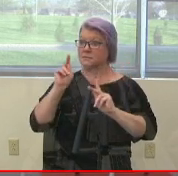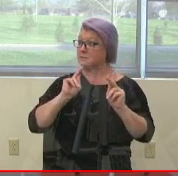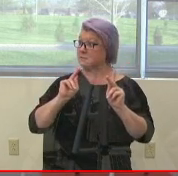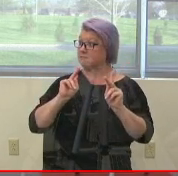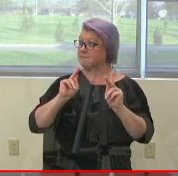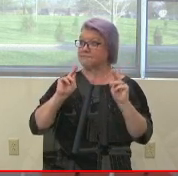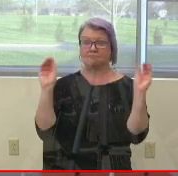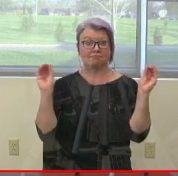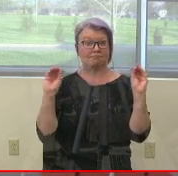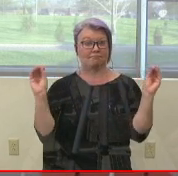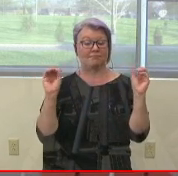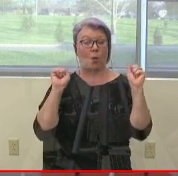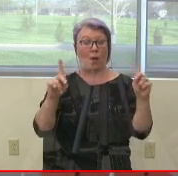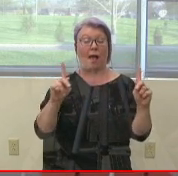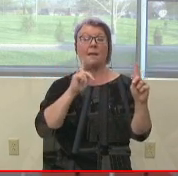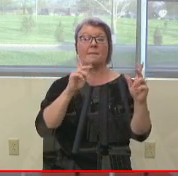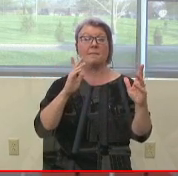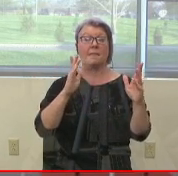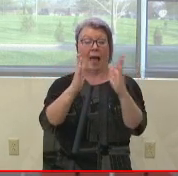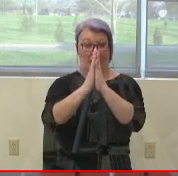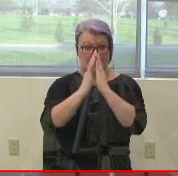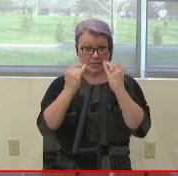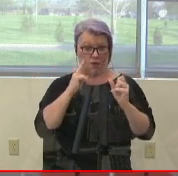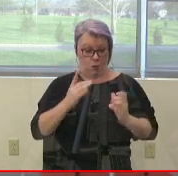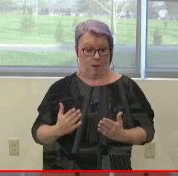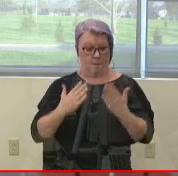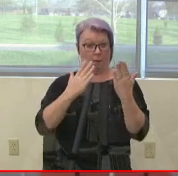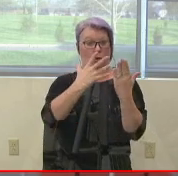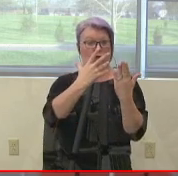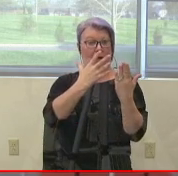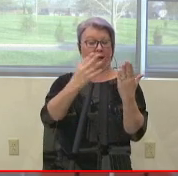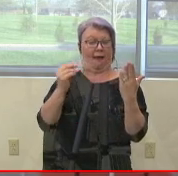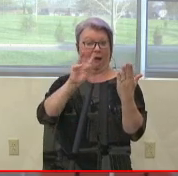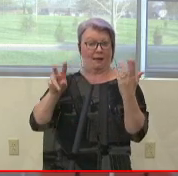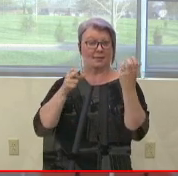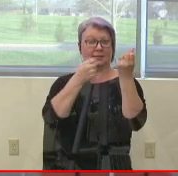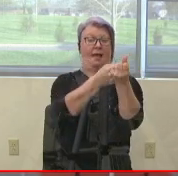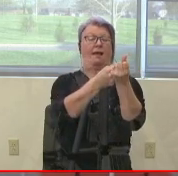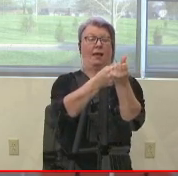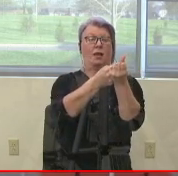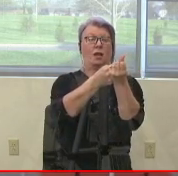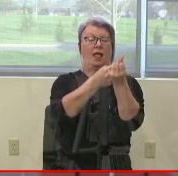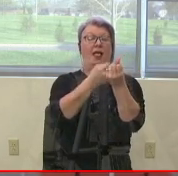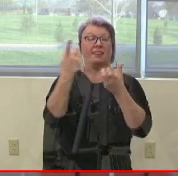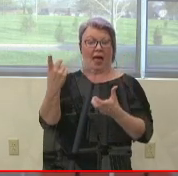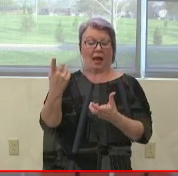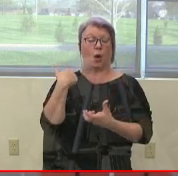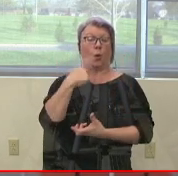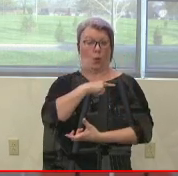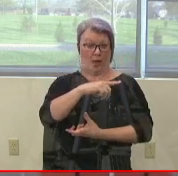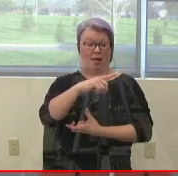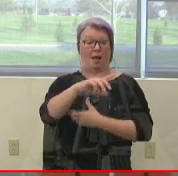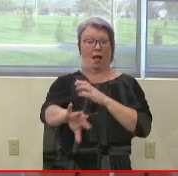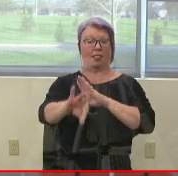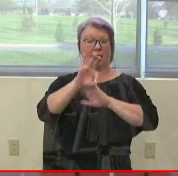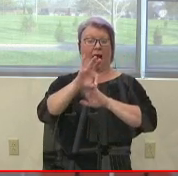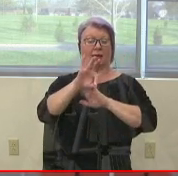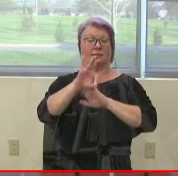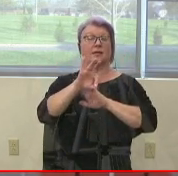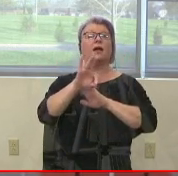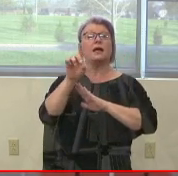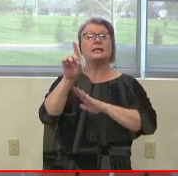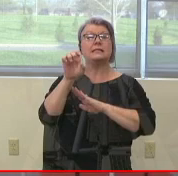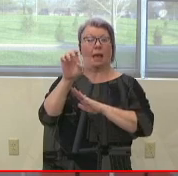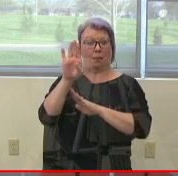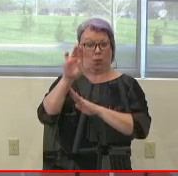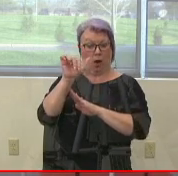Hearing none, may I have a motion and a second that the Board of Education elect Deborah Hopper as vice president of the Parkway Board of Education for a one-year